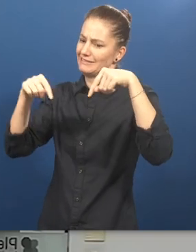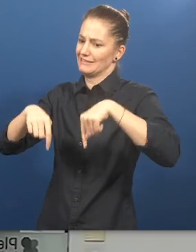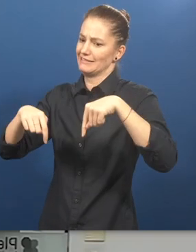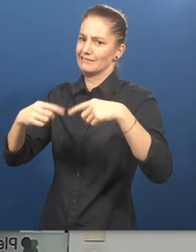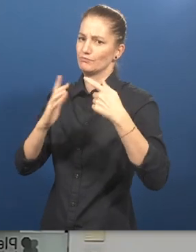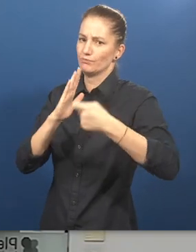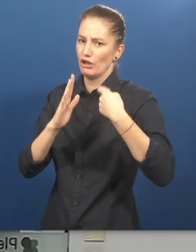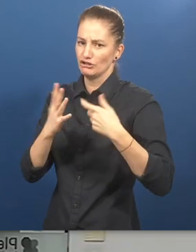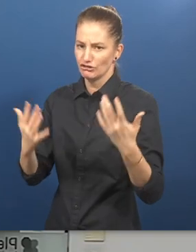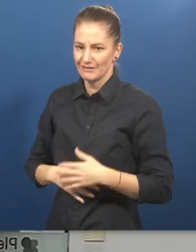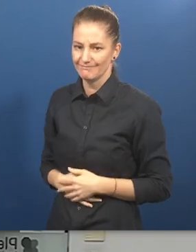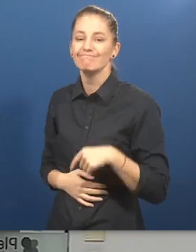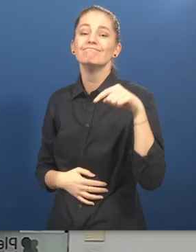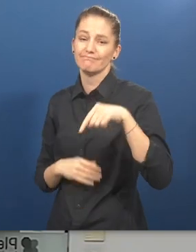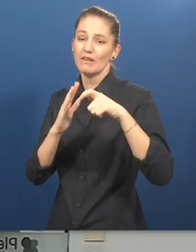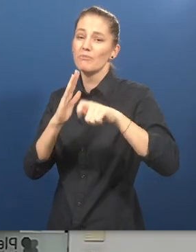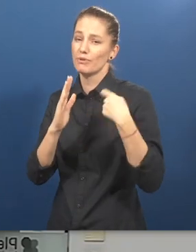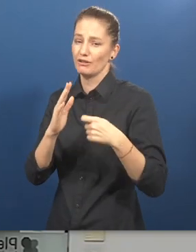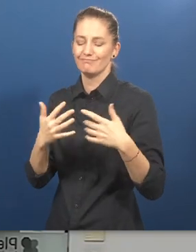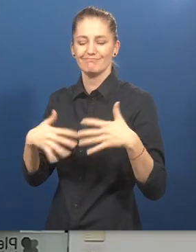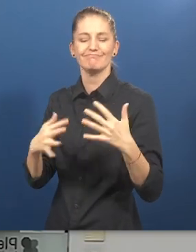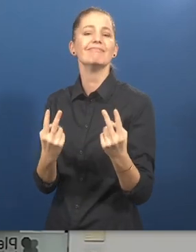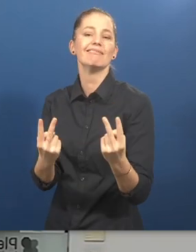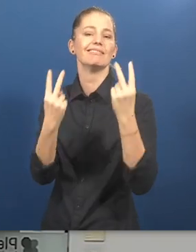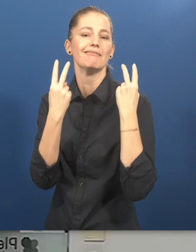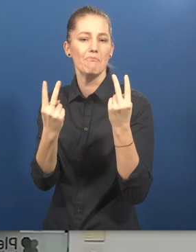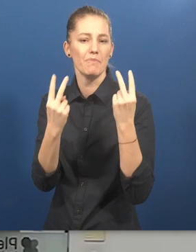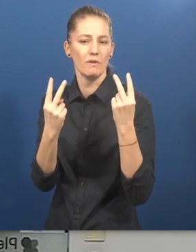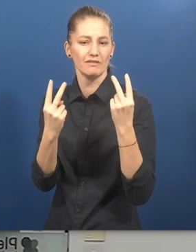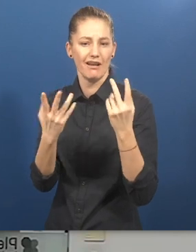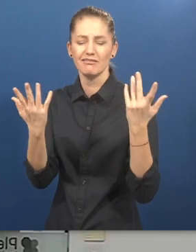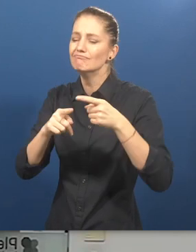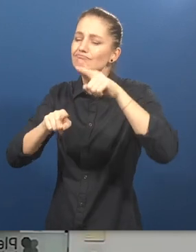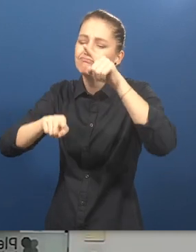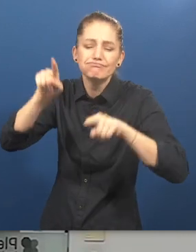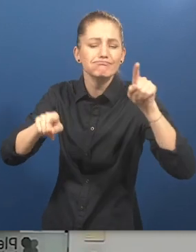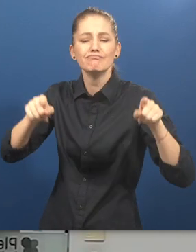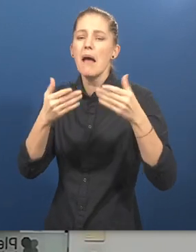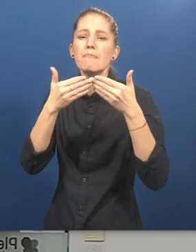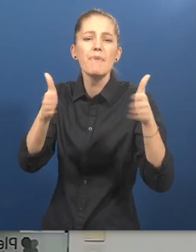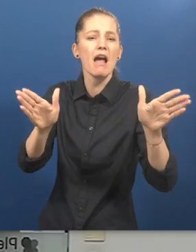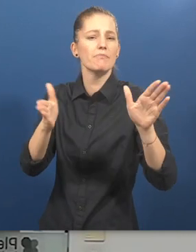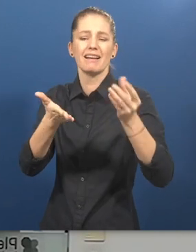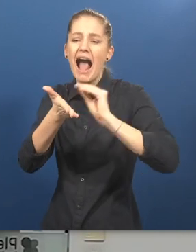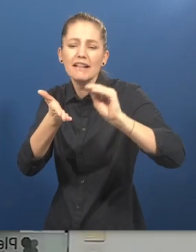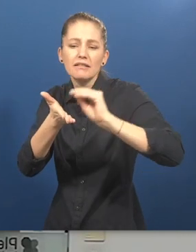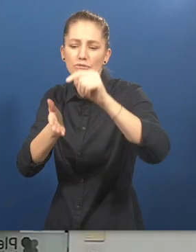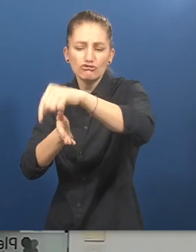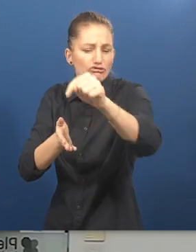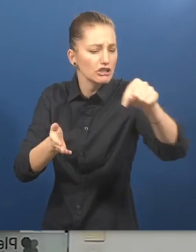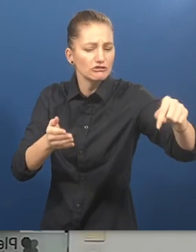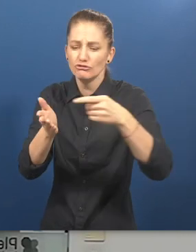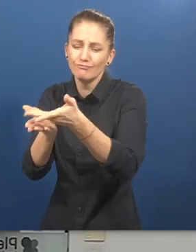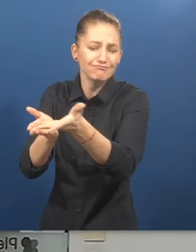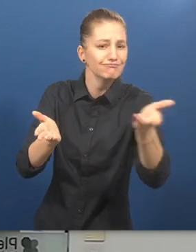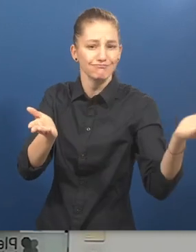This project has meant a very important transformation at different levels both in the public administration. Because this project